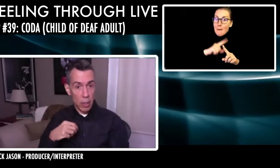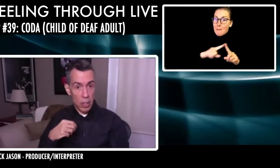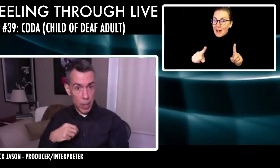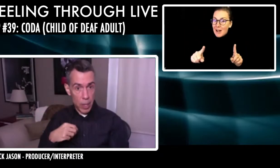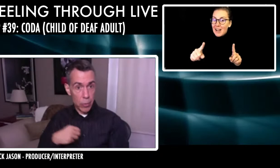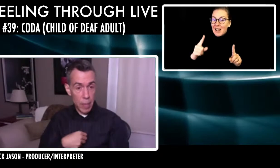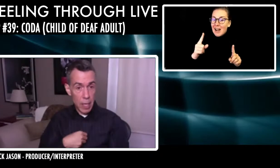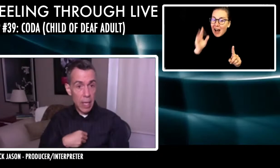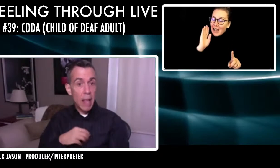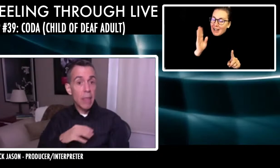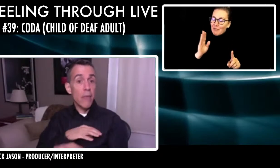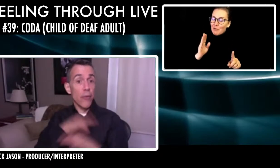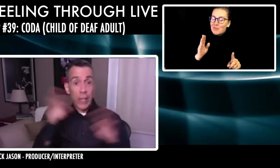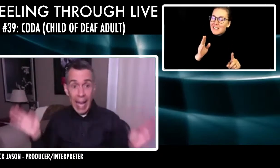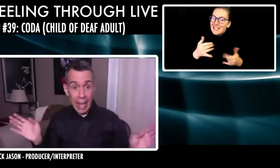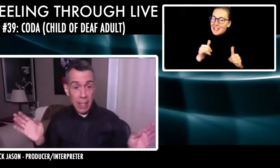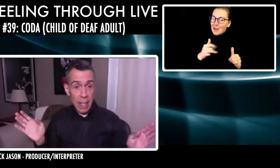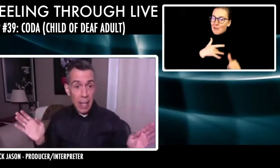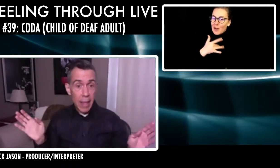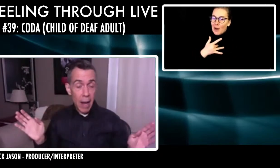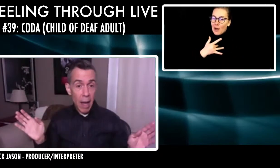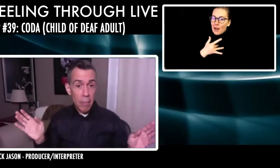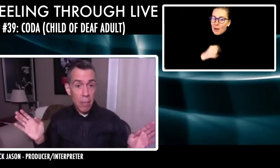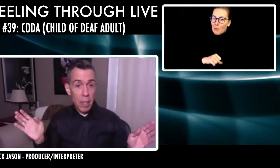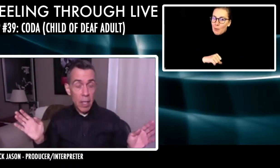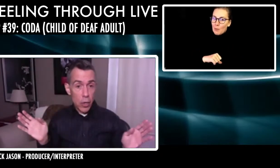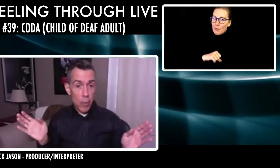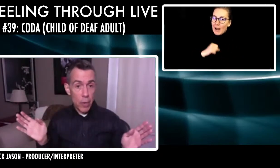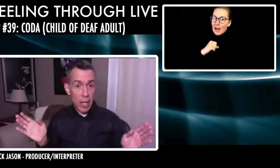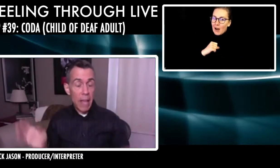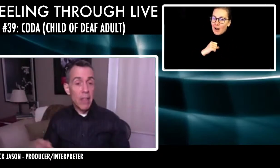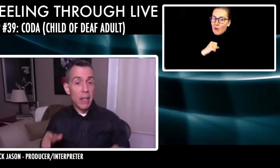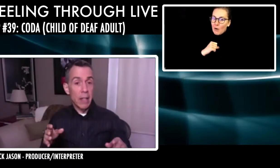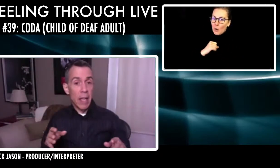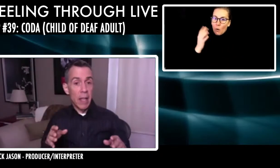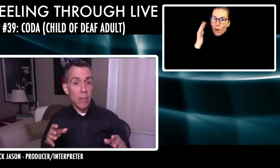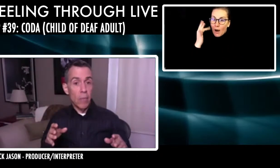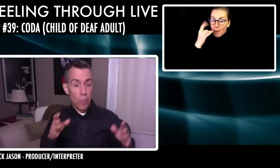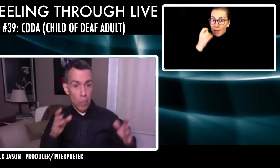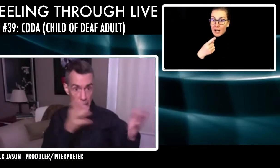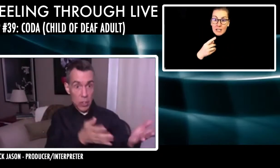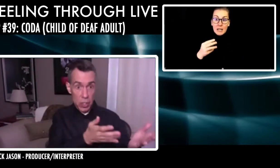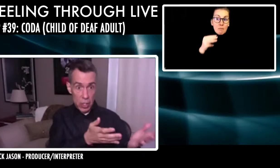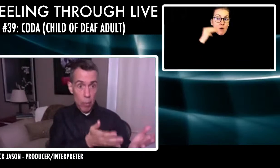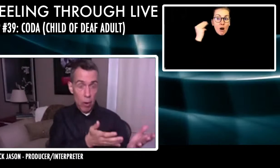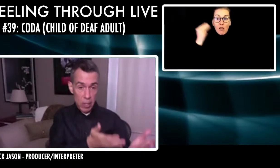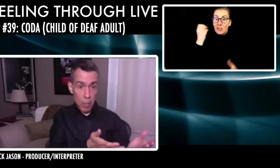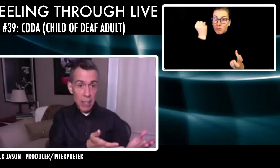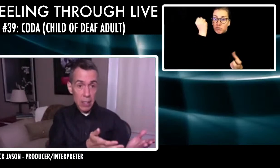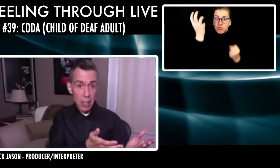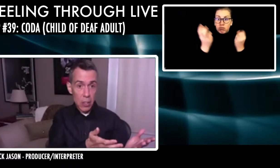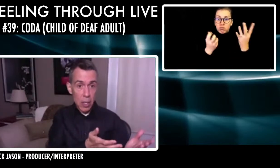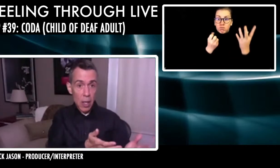Marley speak through me, they forget that I'm interpreting and then they, they just hear Marley's message,